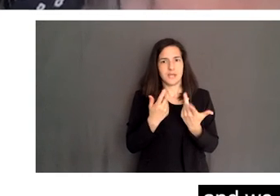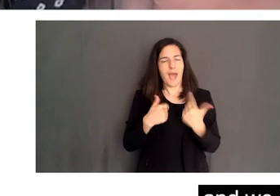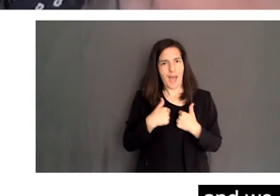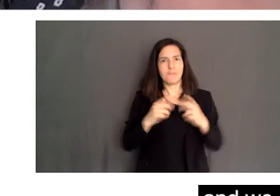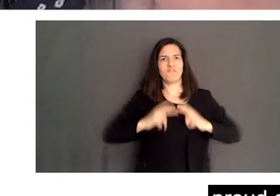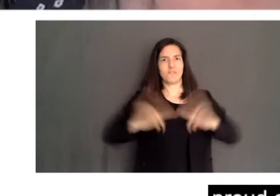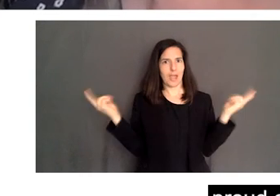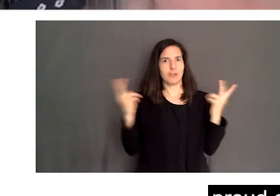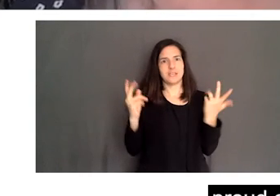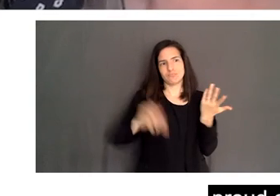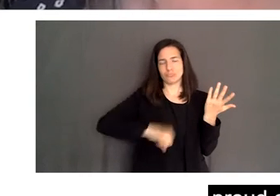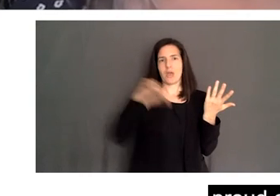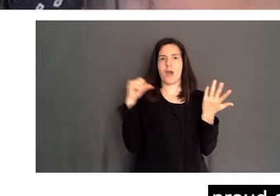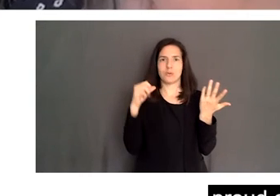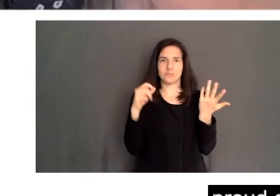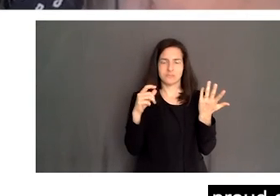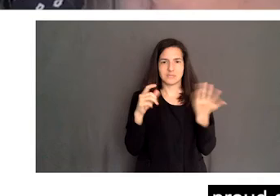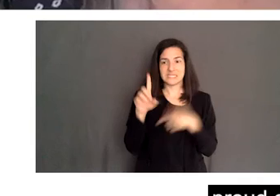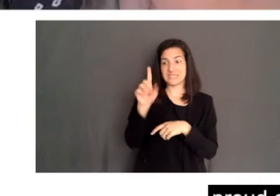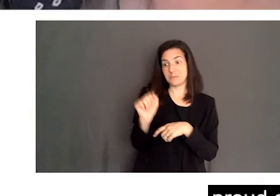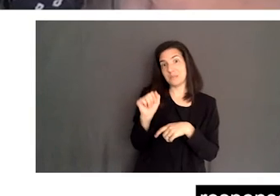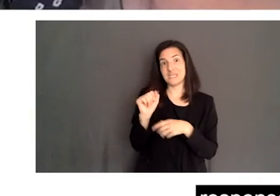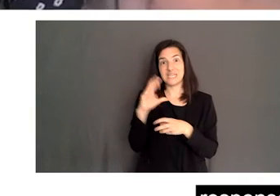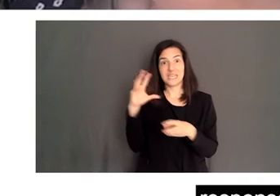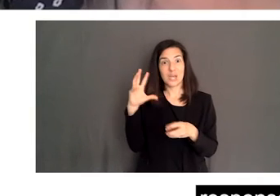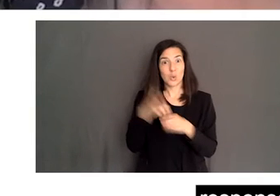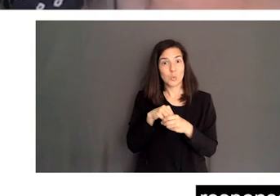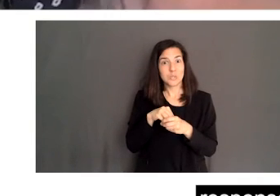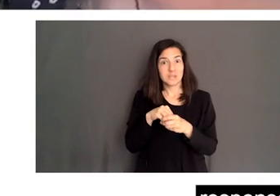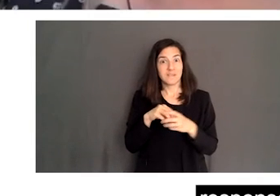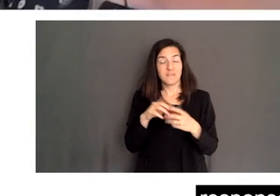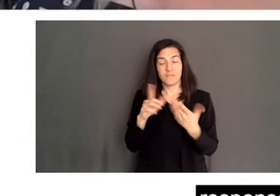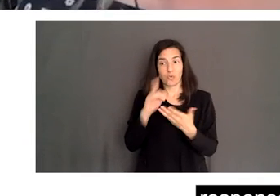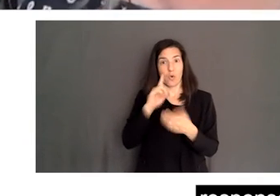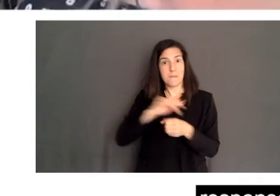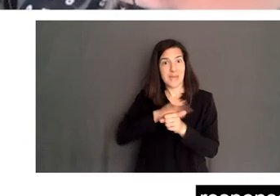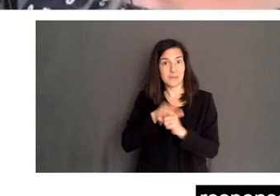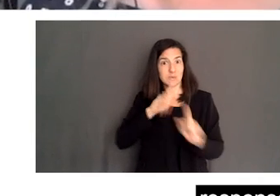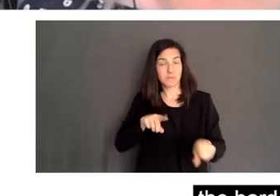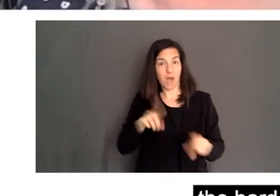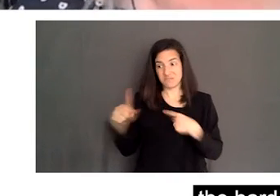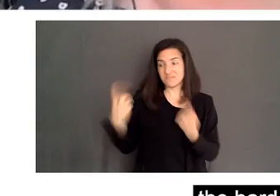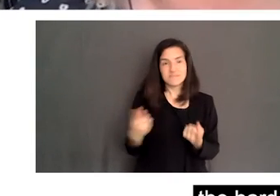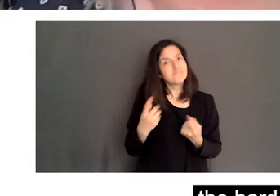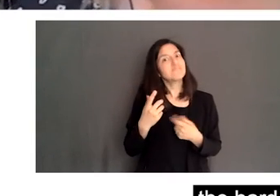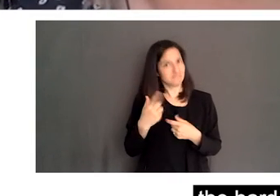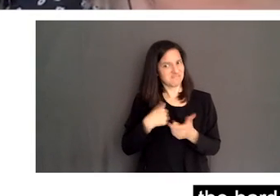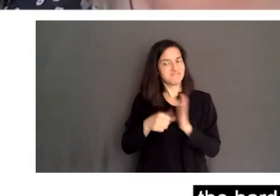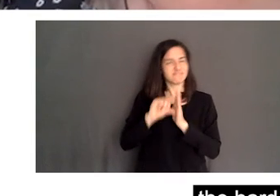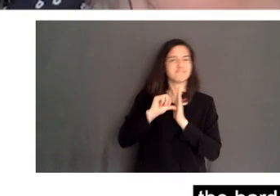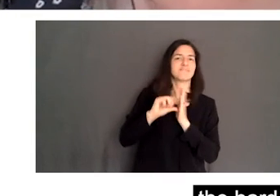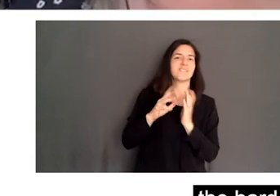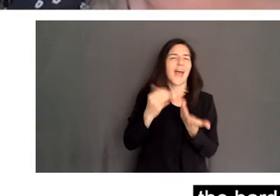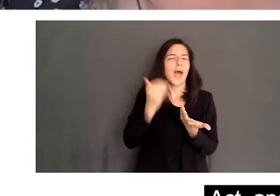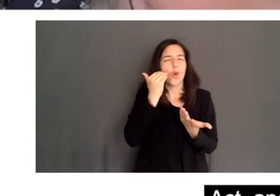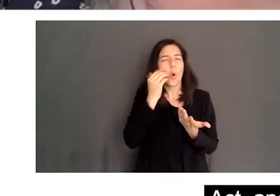am very proud of how disability inclusive our pandemic response was. And I know that it's because of all the hard work we put into the